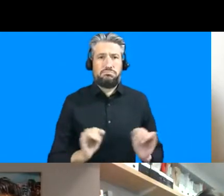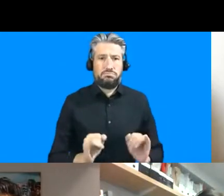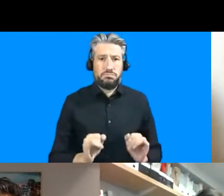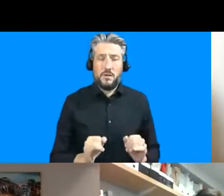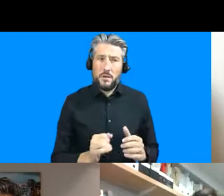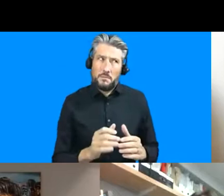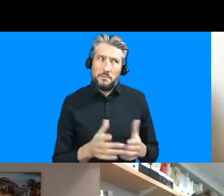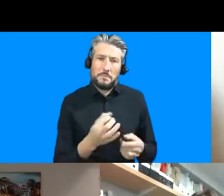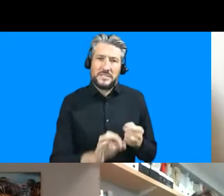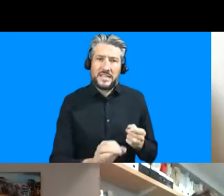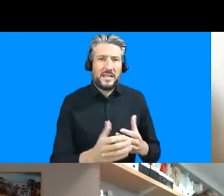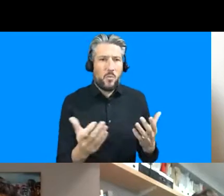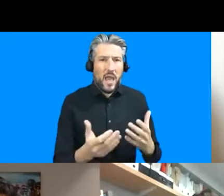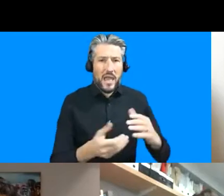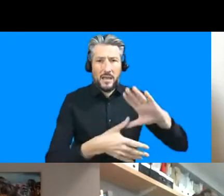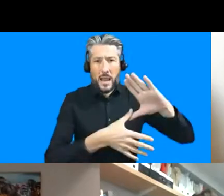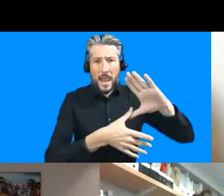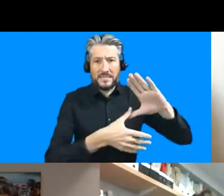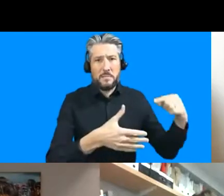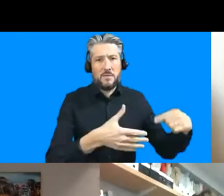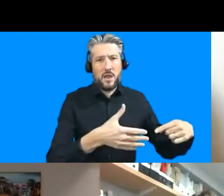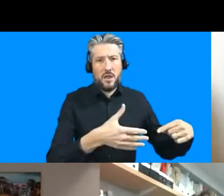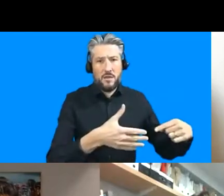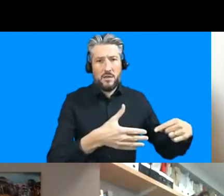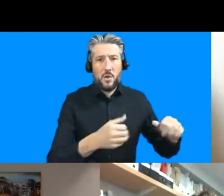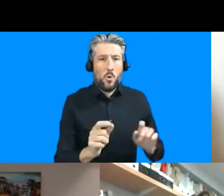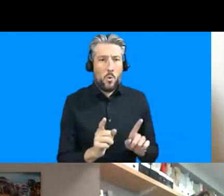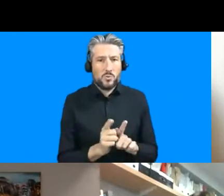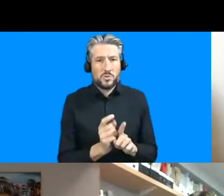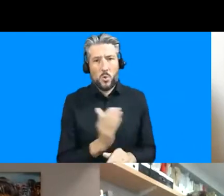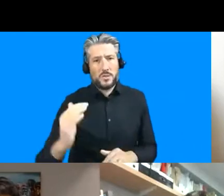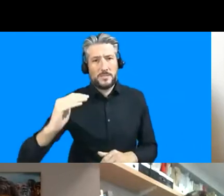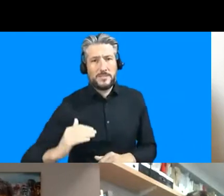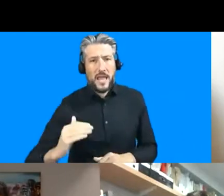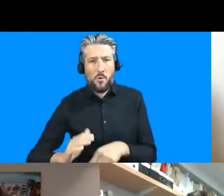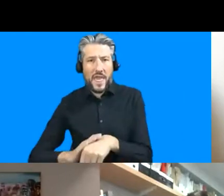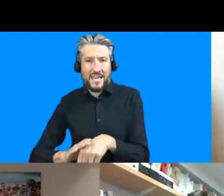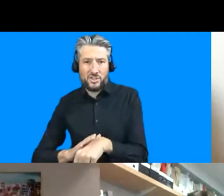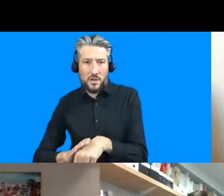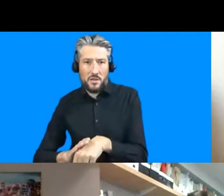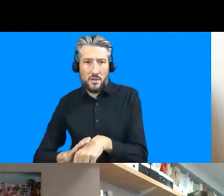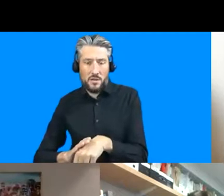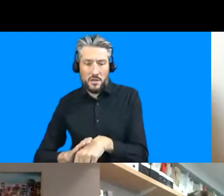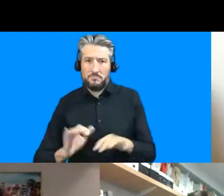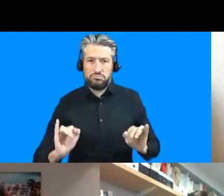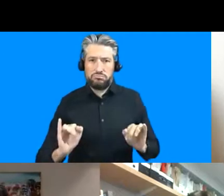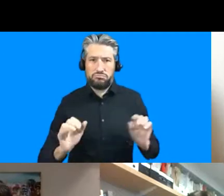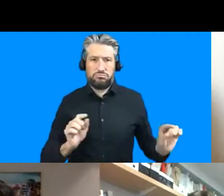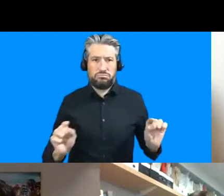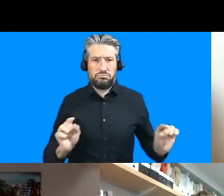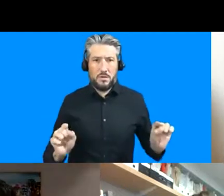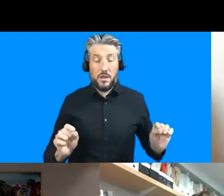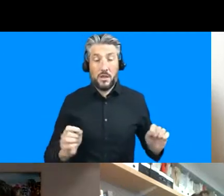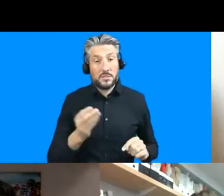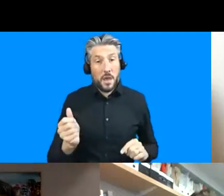parts of south asia but in other places particularly i'm thinking of kind of african settings it does seem that the virus